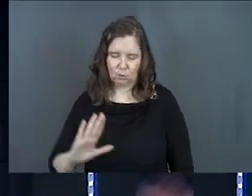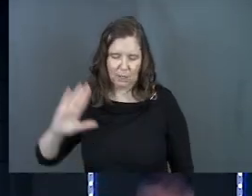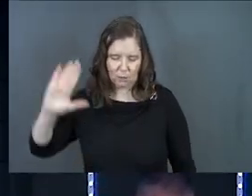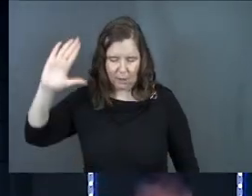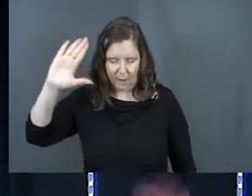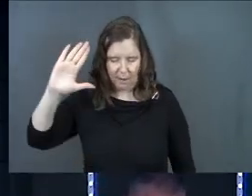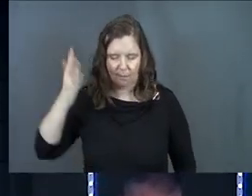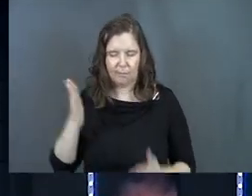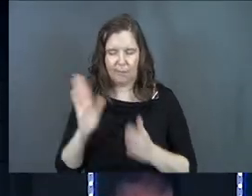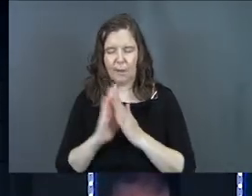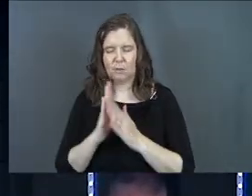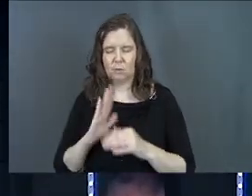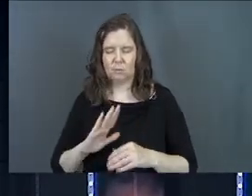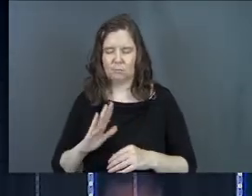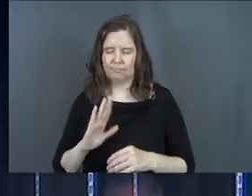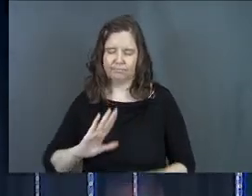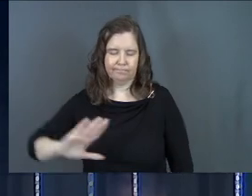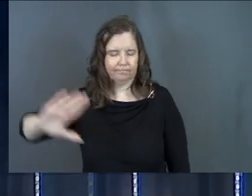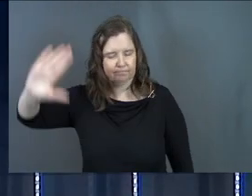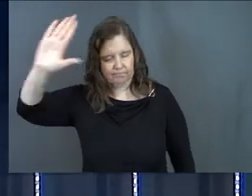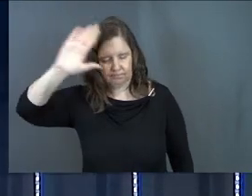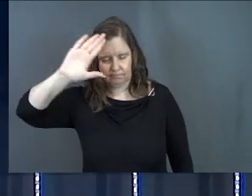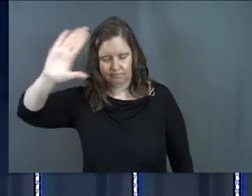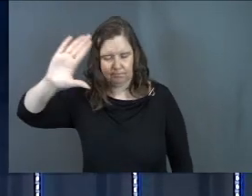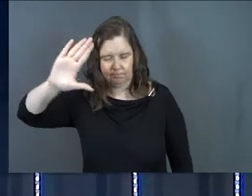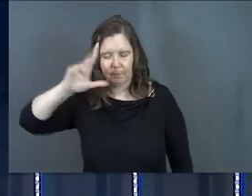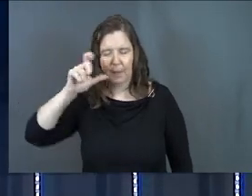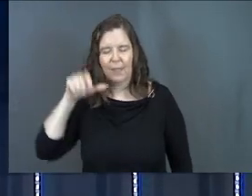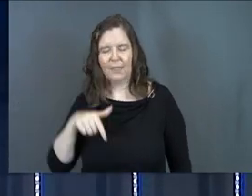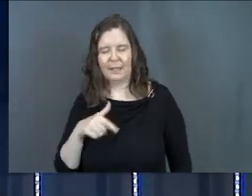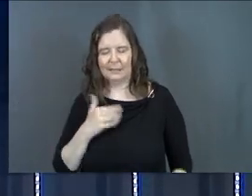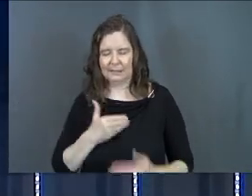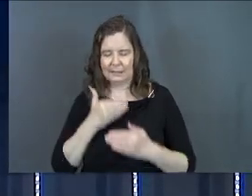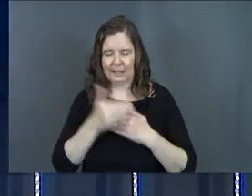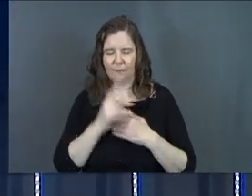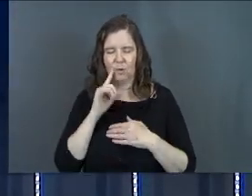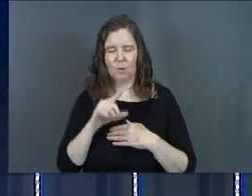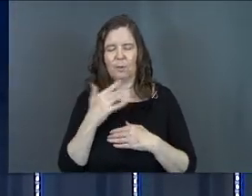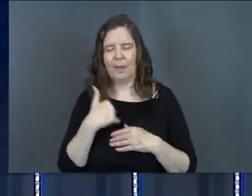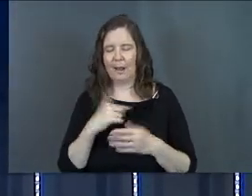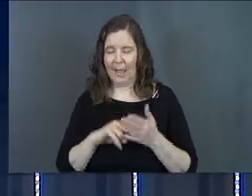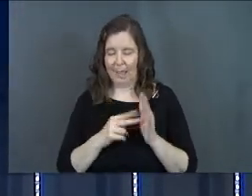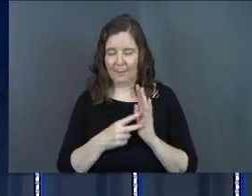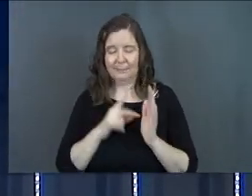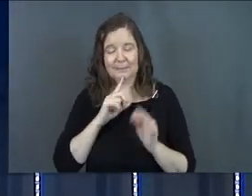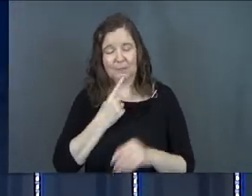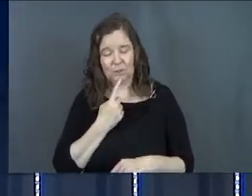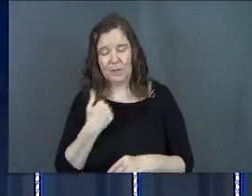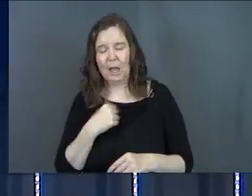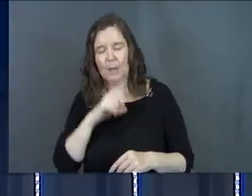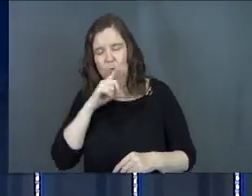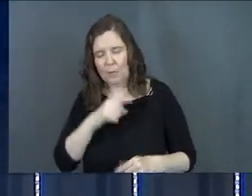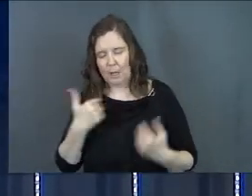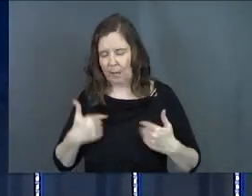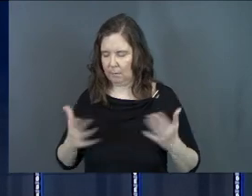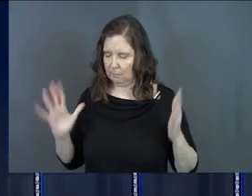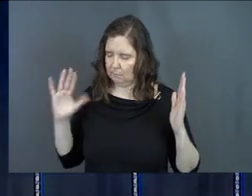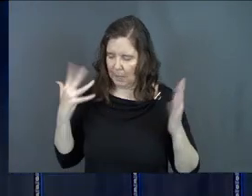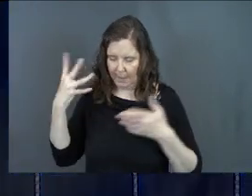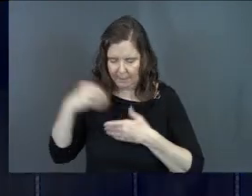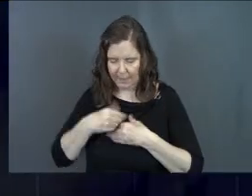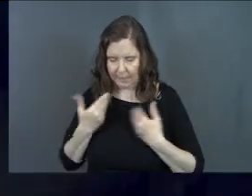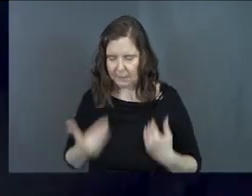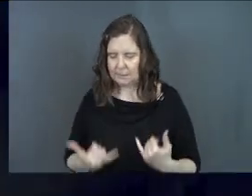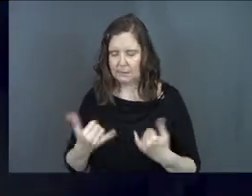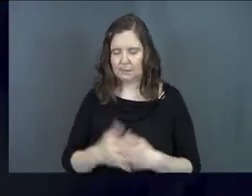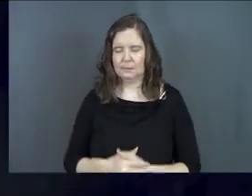raise a hand. I'm going to ask you to raise it boldly and to raise it high. Because this is a step for you that, God, I mean business. I'm real. I'm in